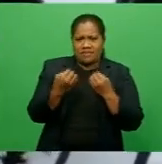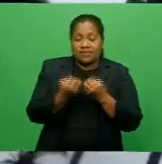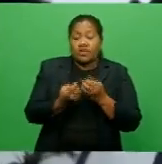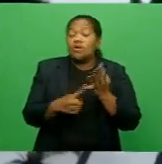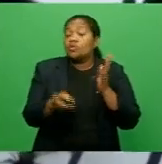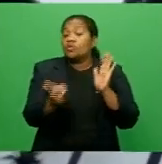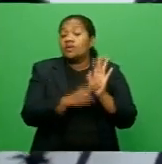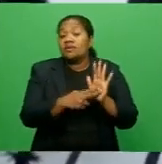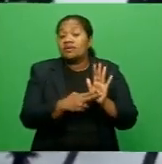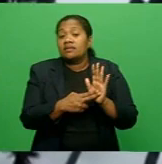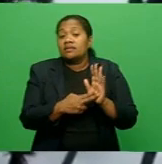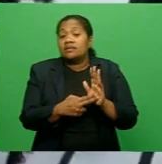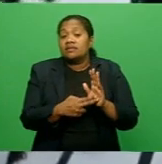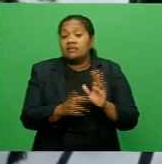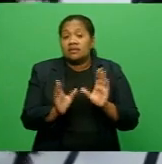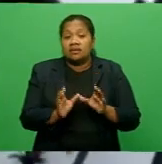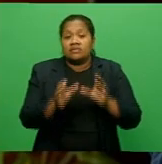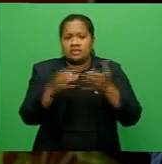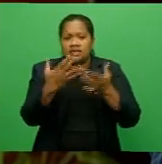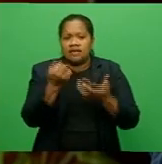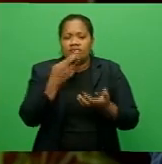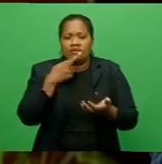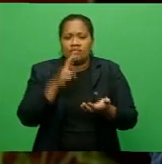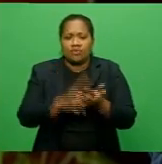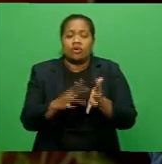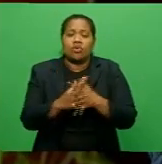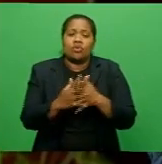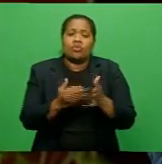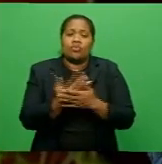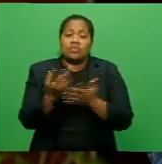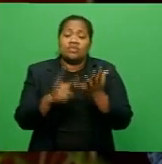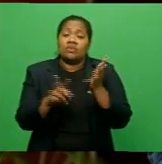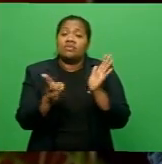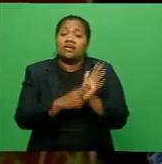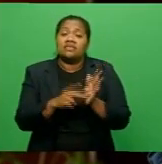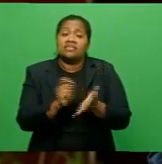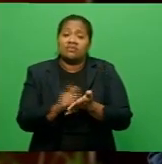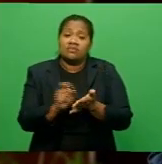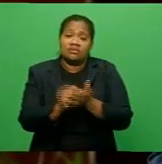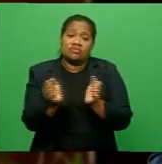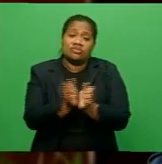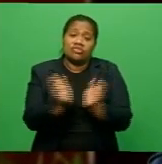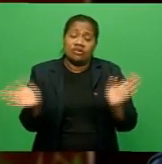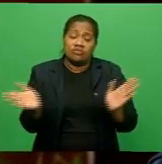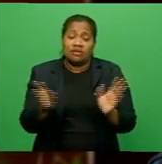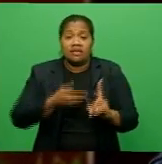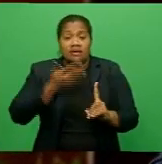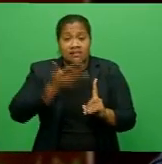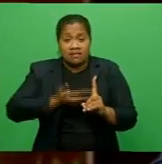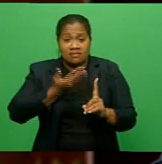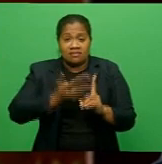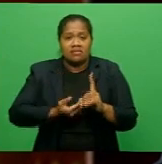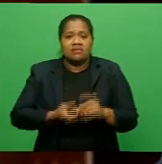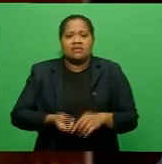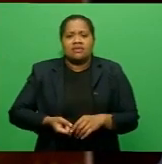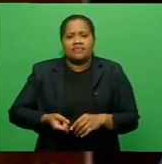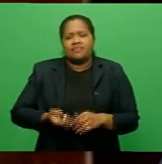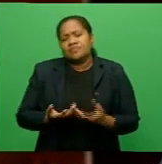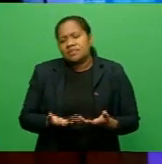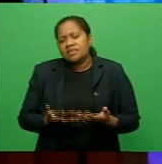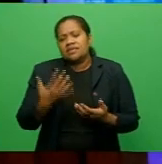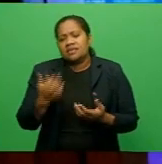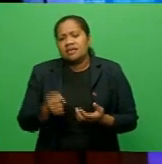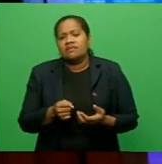agency, in a report on Wednesday. U.N. Secretary General Antonio Gutierrez said in a speech to Columbia